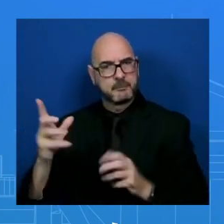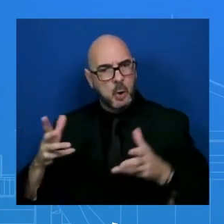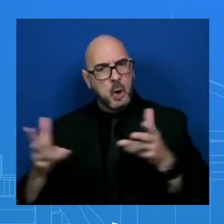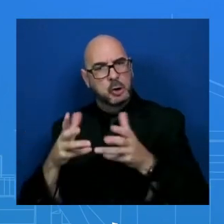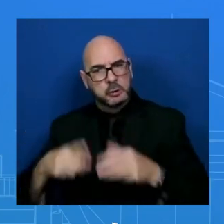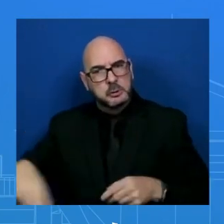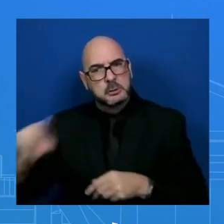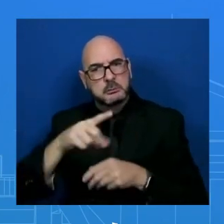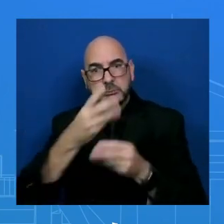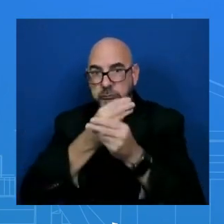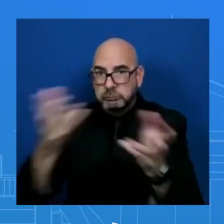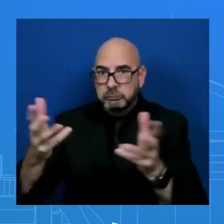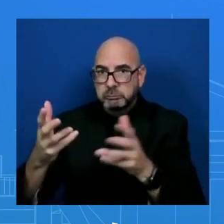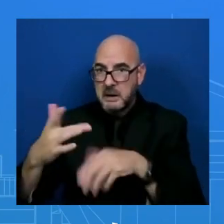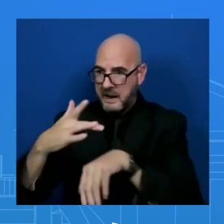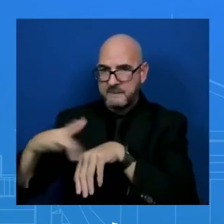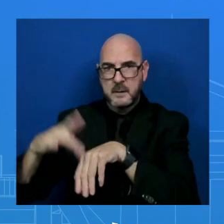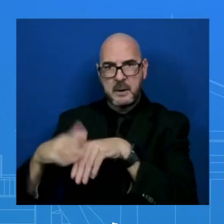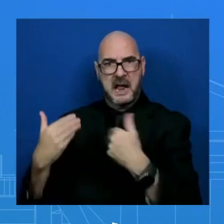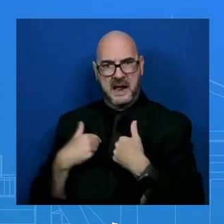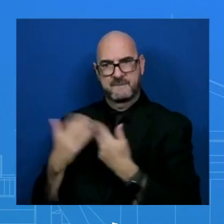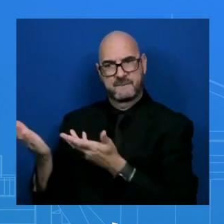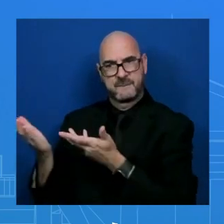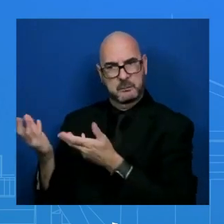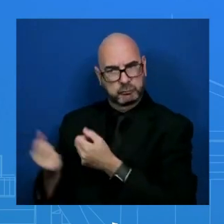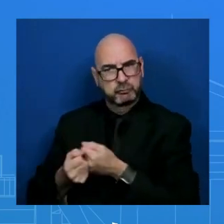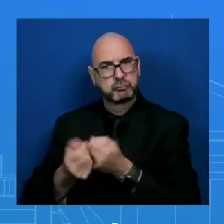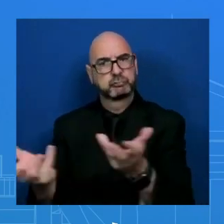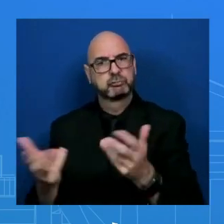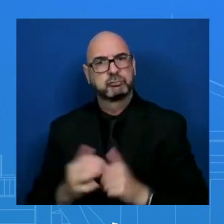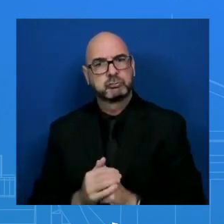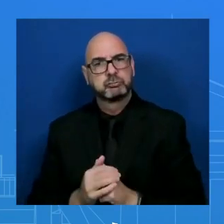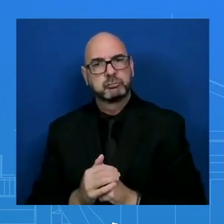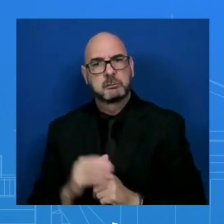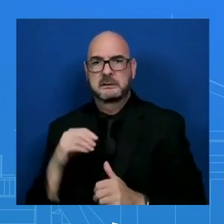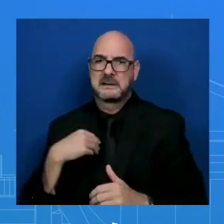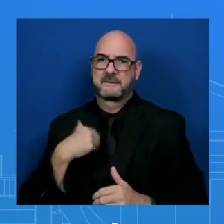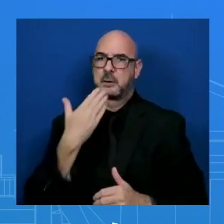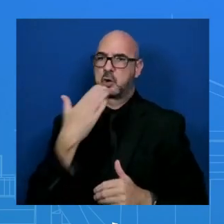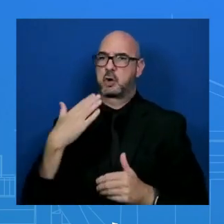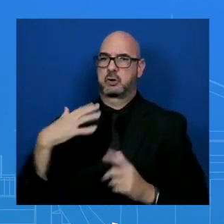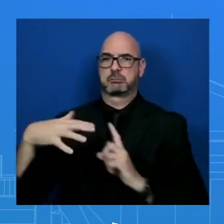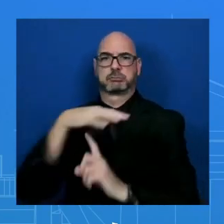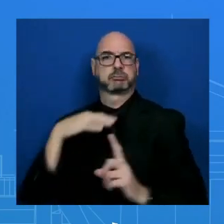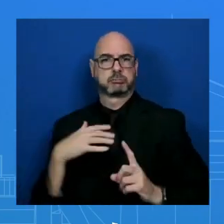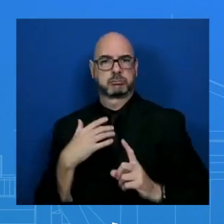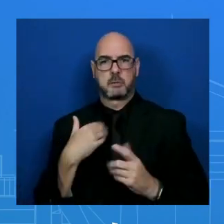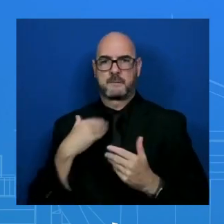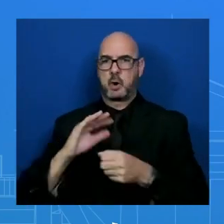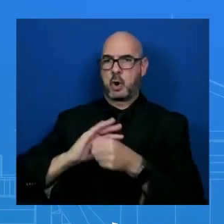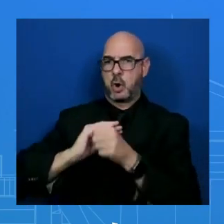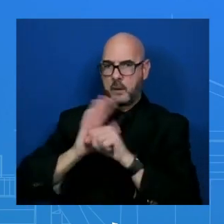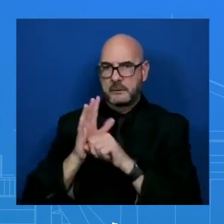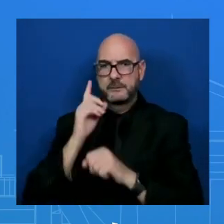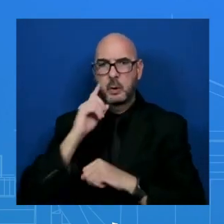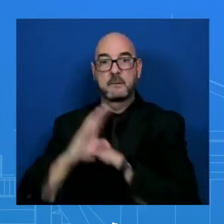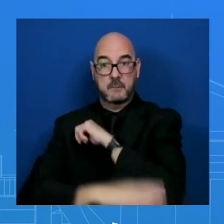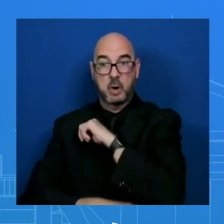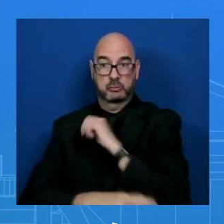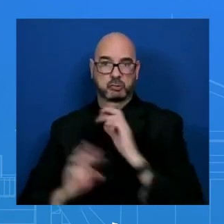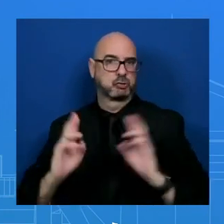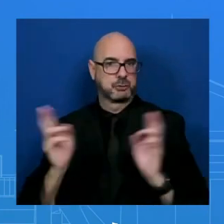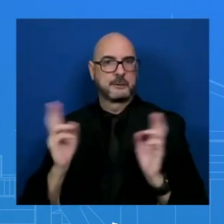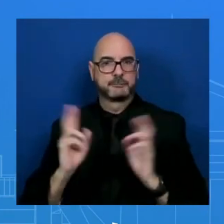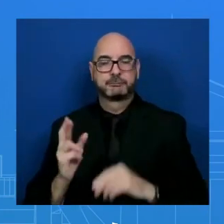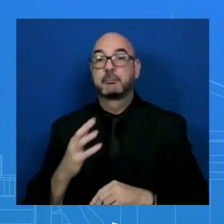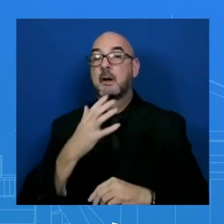we are in a very good position to deal with COVID-19 in the fall, and – and we're taking – we're going to continue to listen